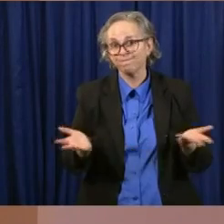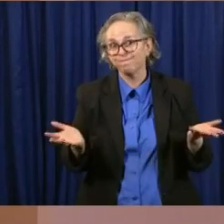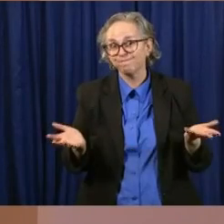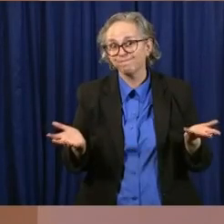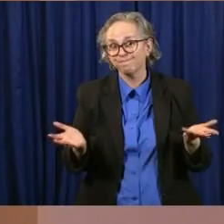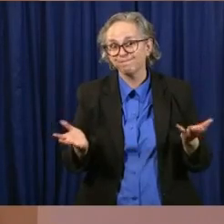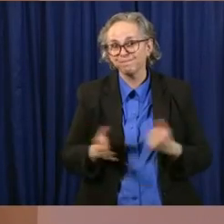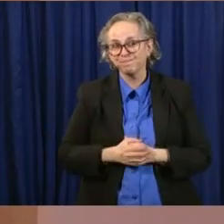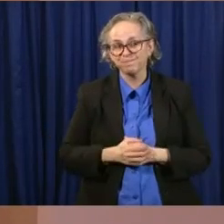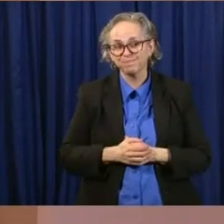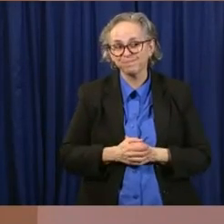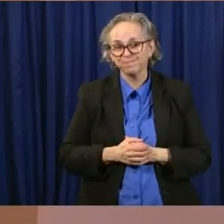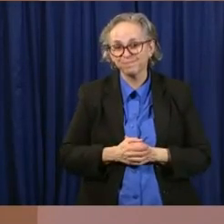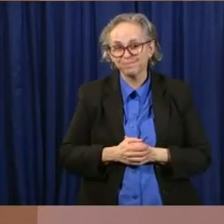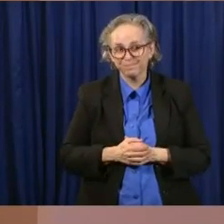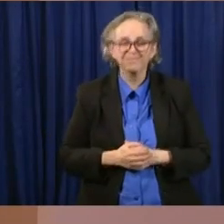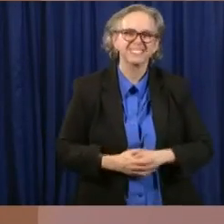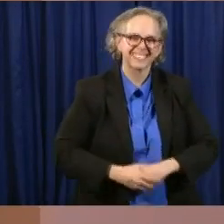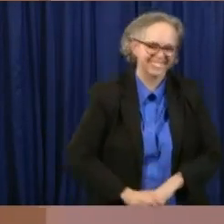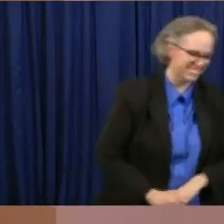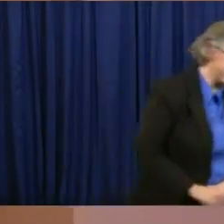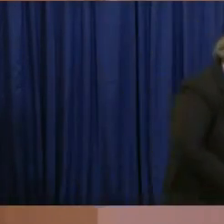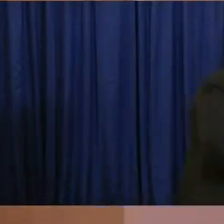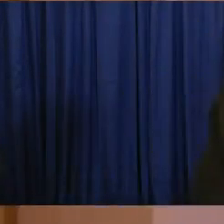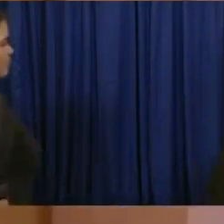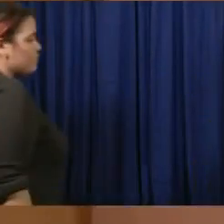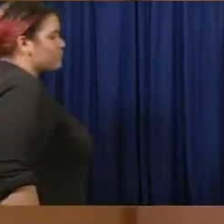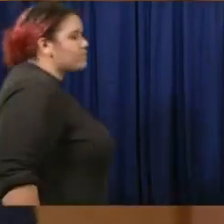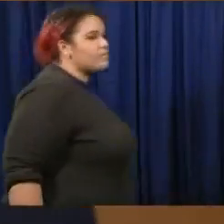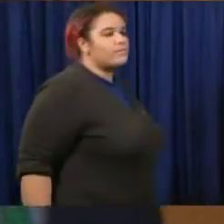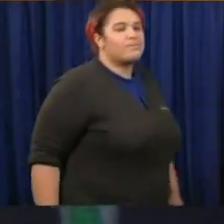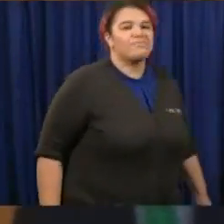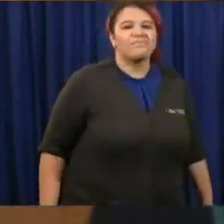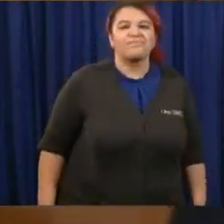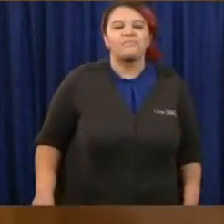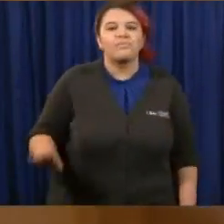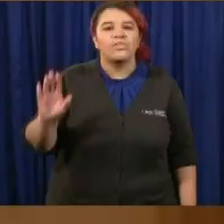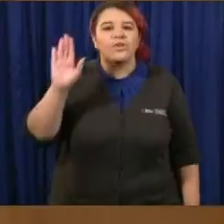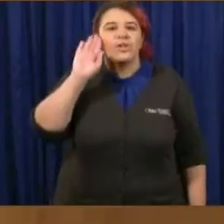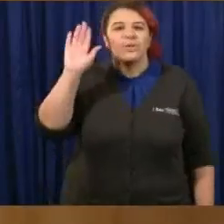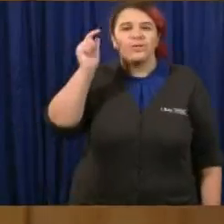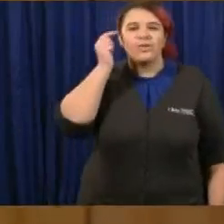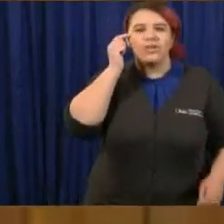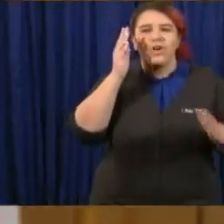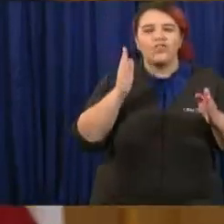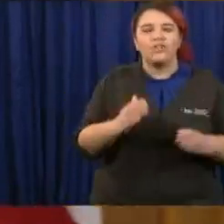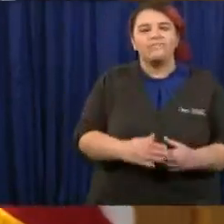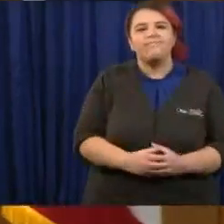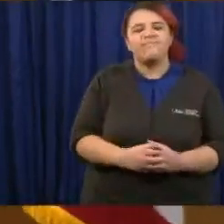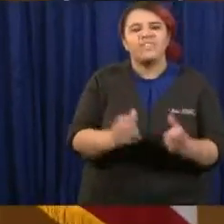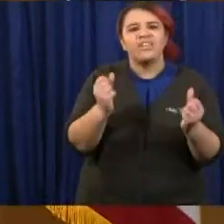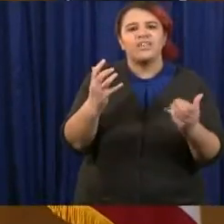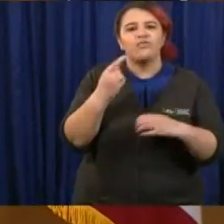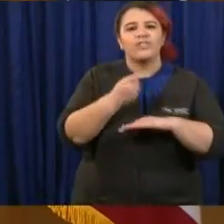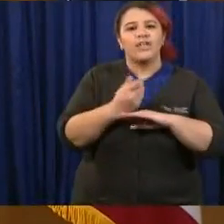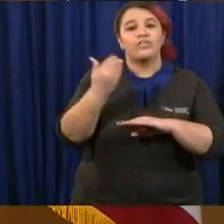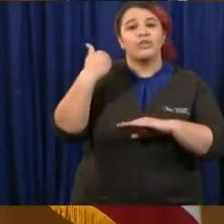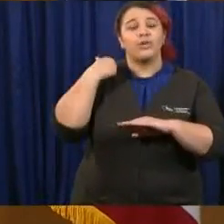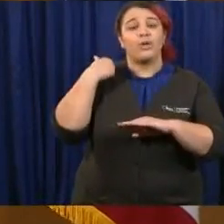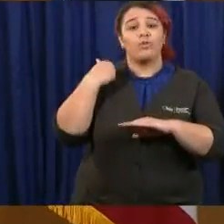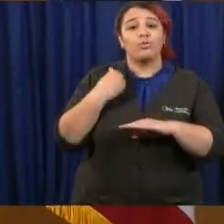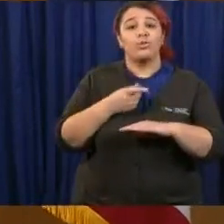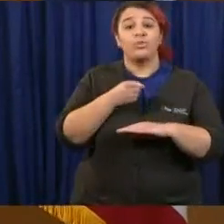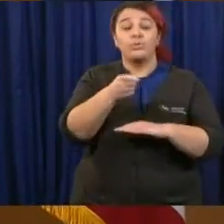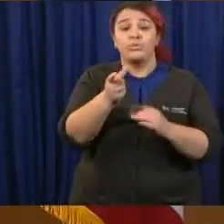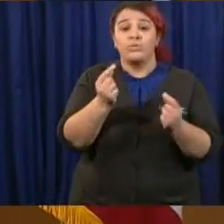Governor Noah Belindo with Hanna News Service. Several days ago, you sent the National Guard to Elkton for